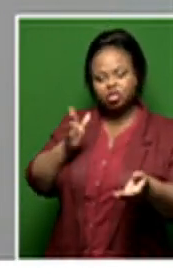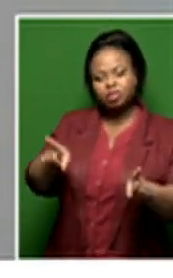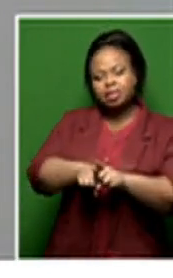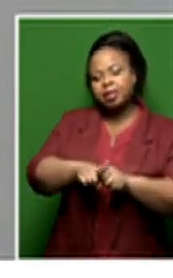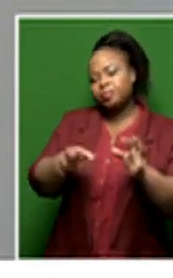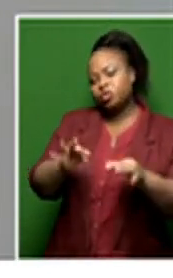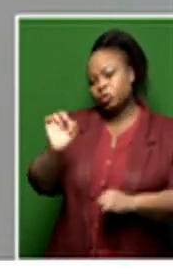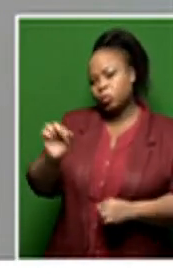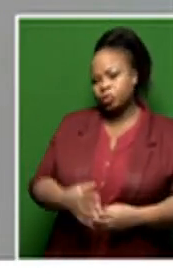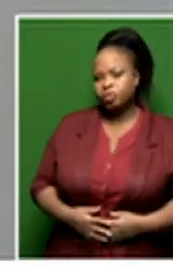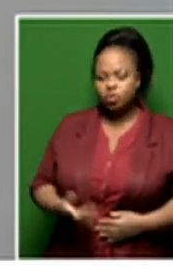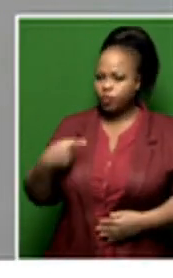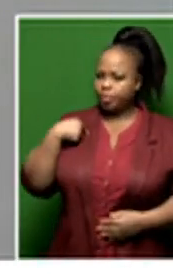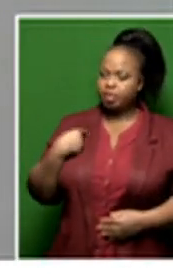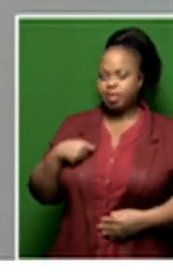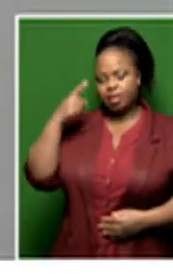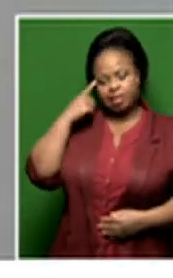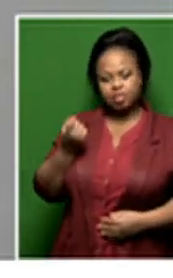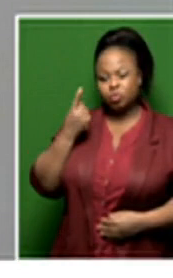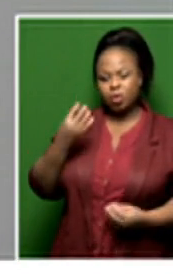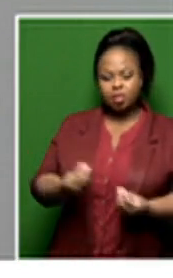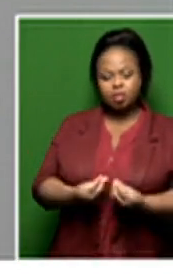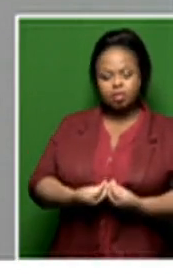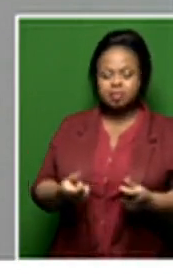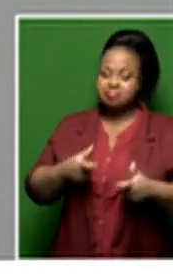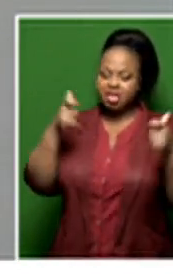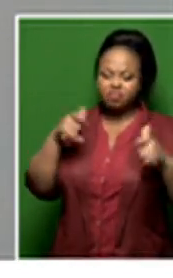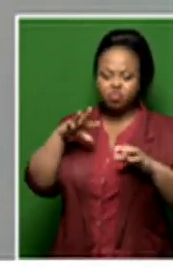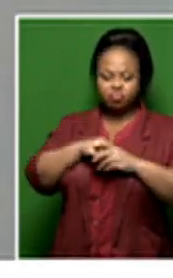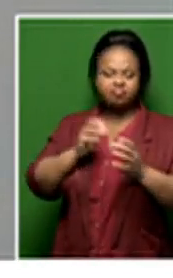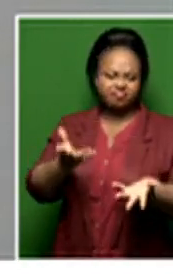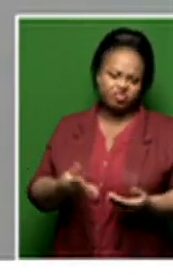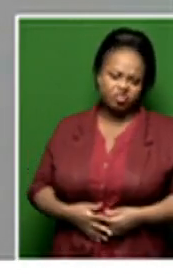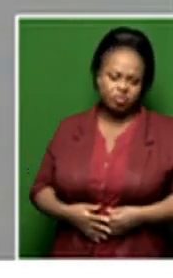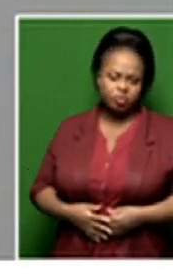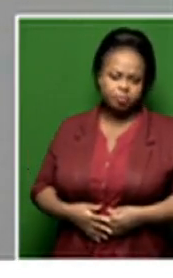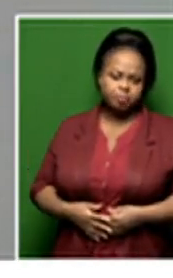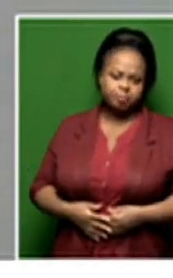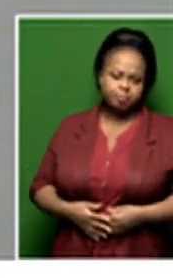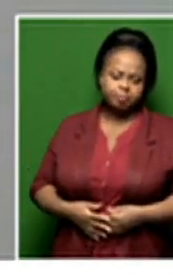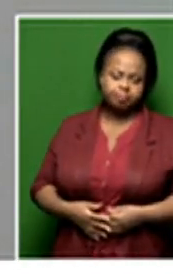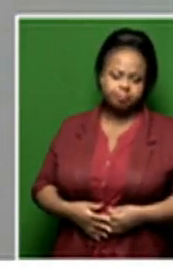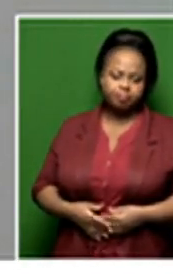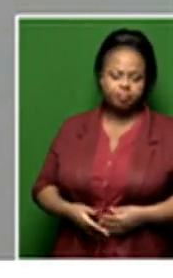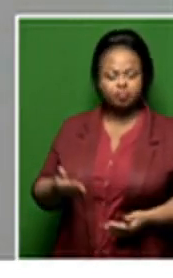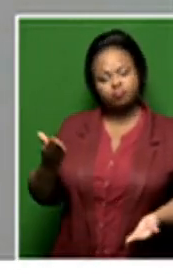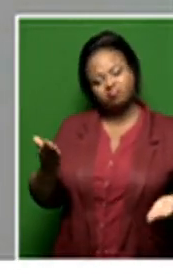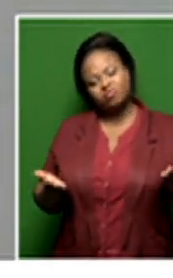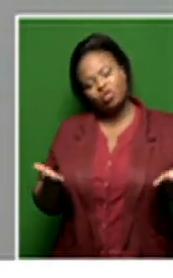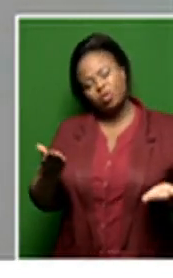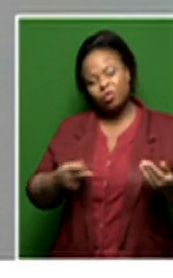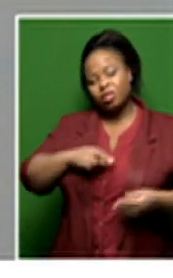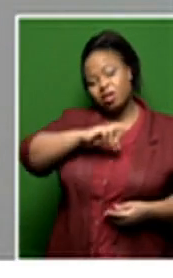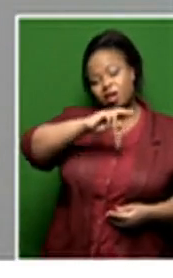composition. So that is, for me, that is his biggest, you know, composition and contribution. And compared with